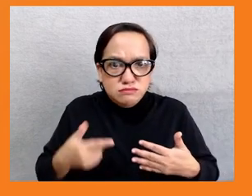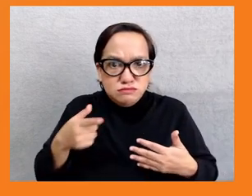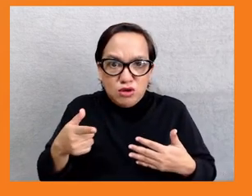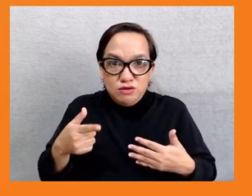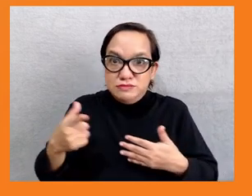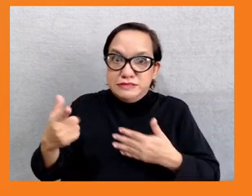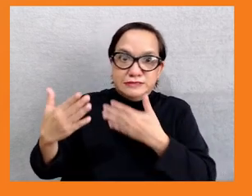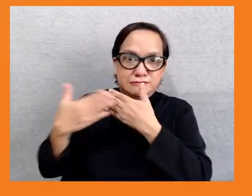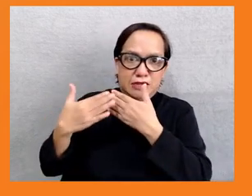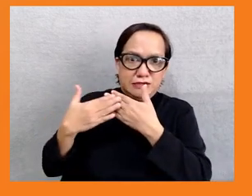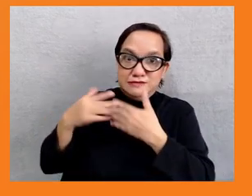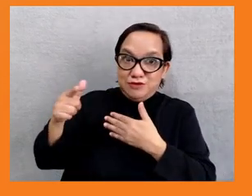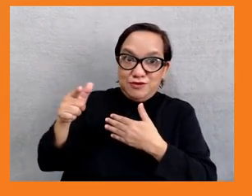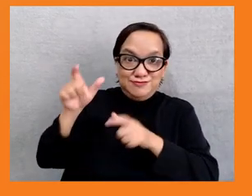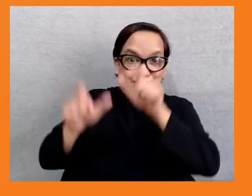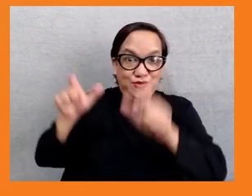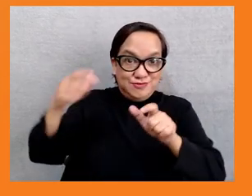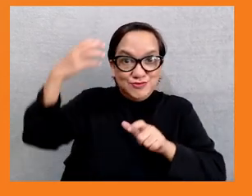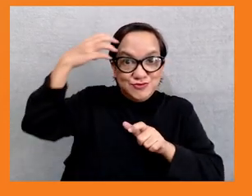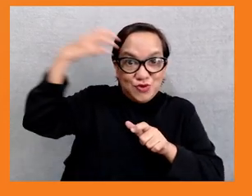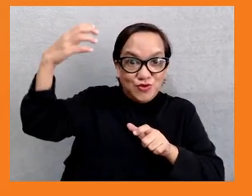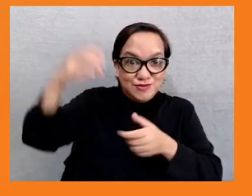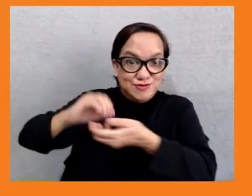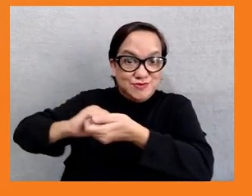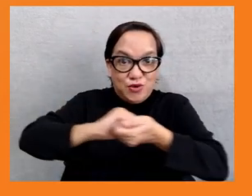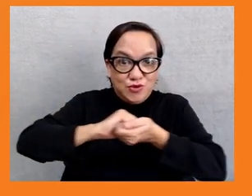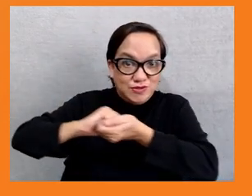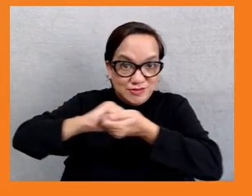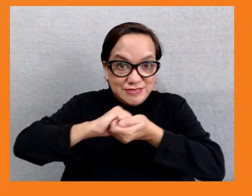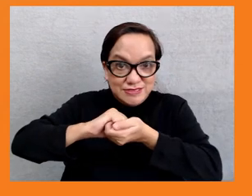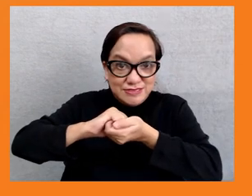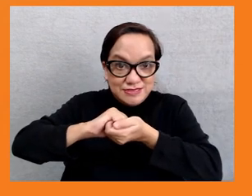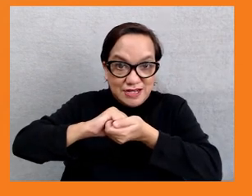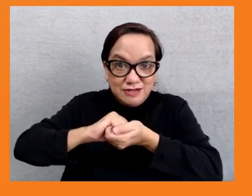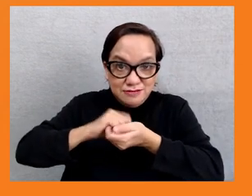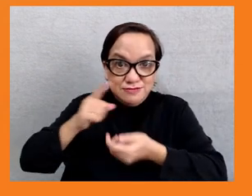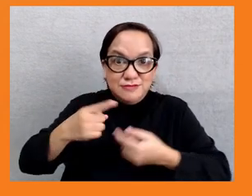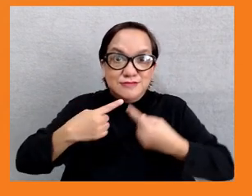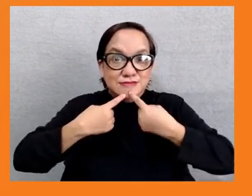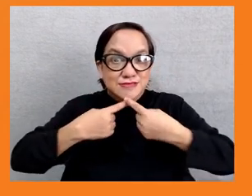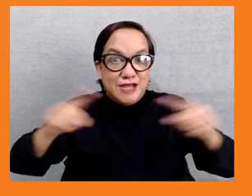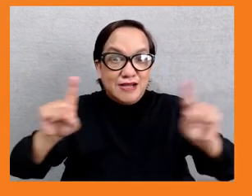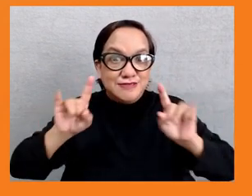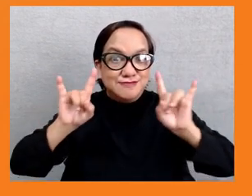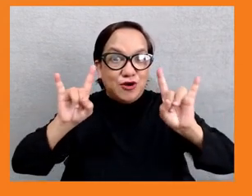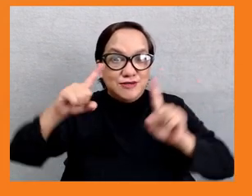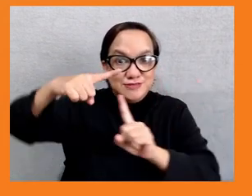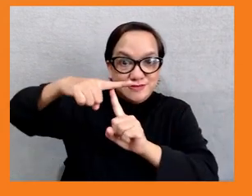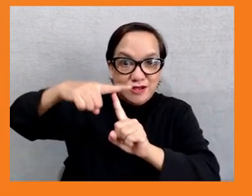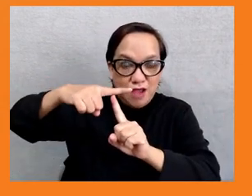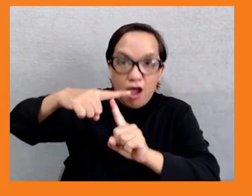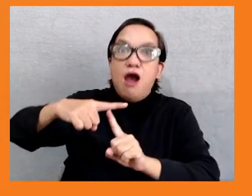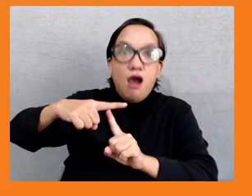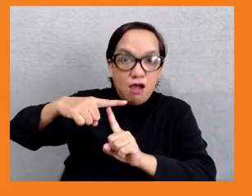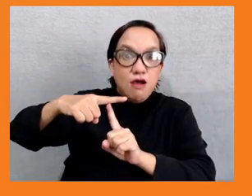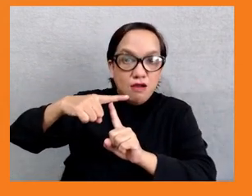we were also scared of the media back then as well. It was then ADP realized that we actually might have